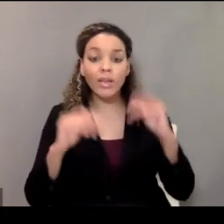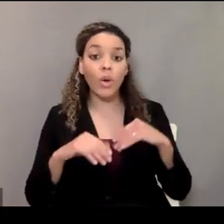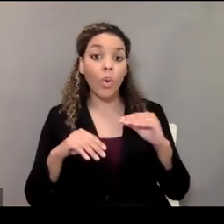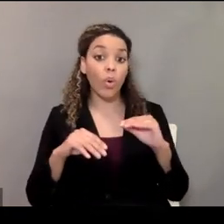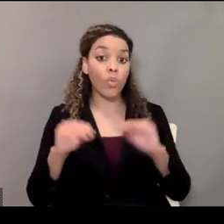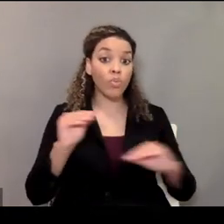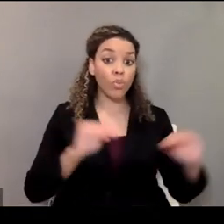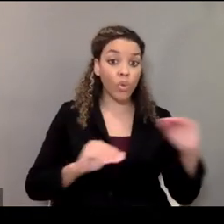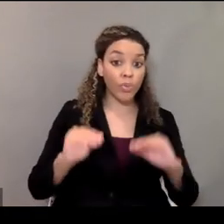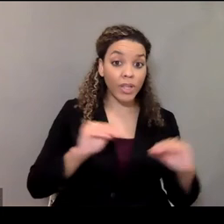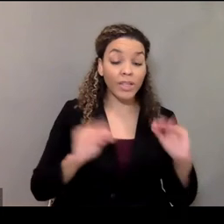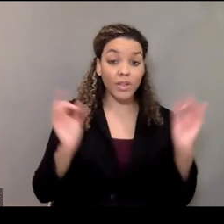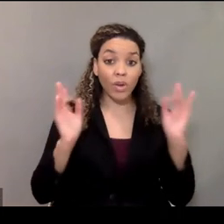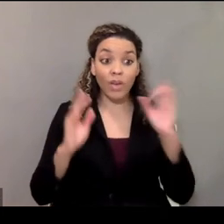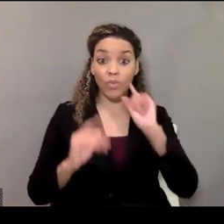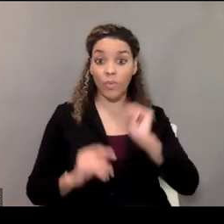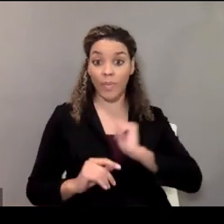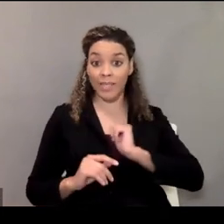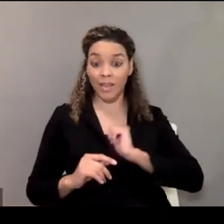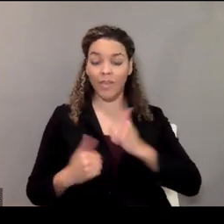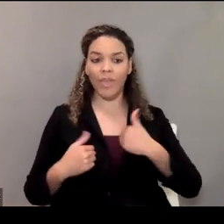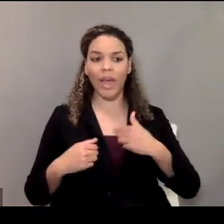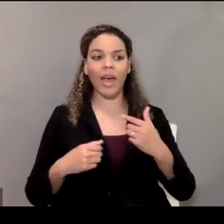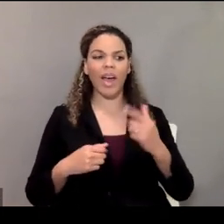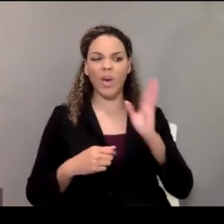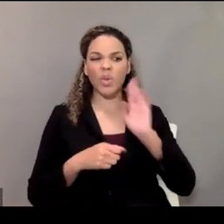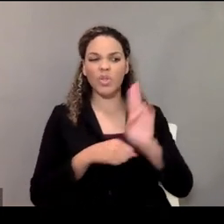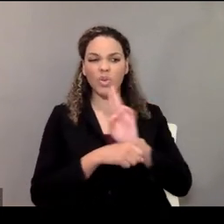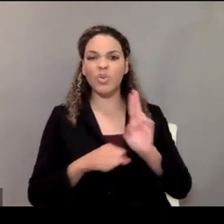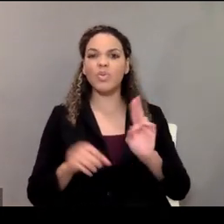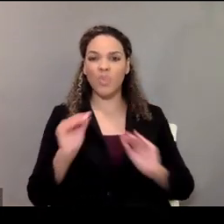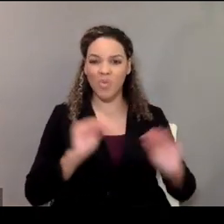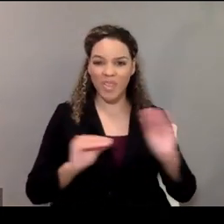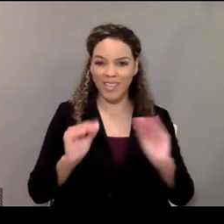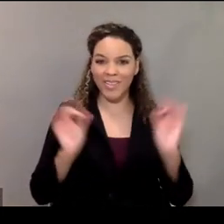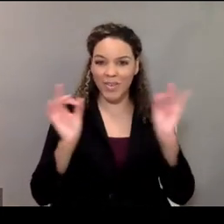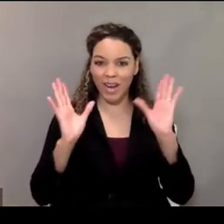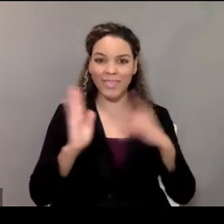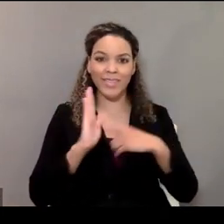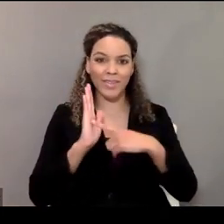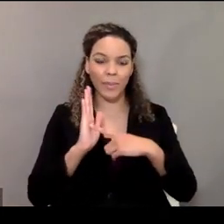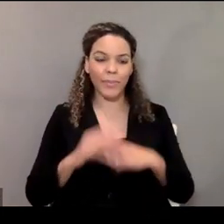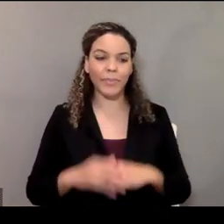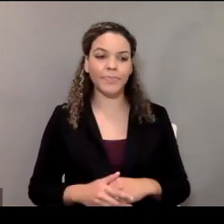a mobility crisis. I know for myself, I'll use the mobility crisis as an example.